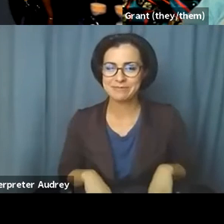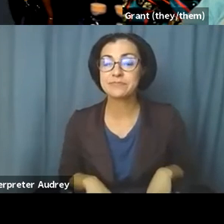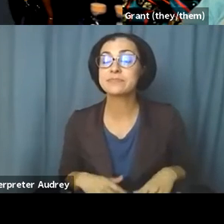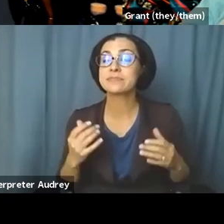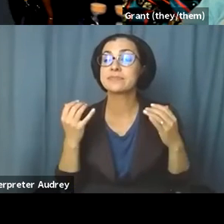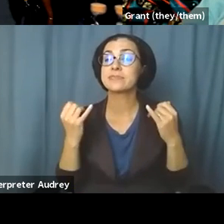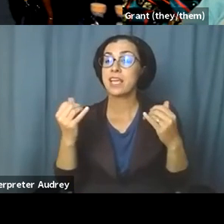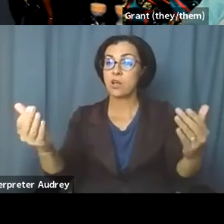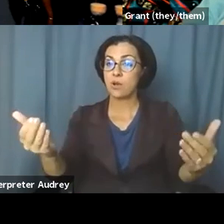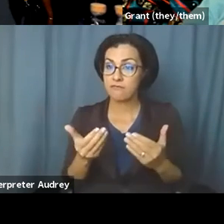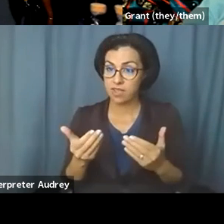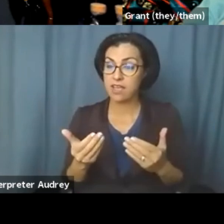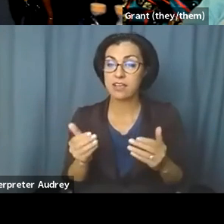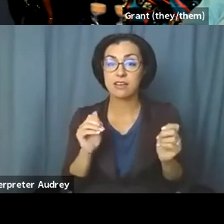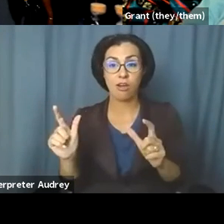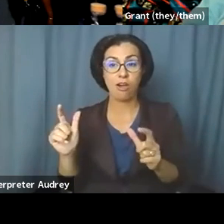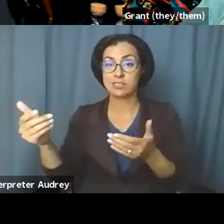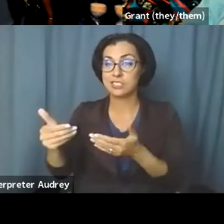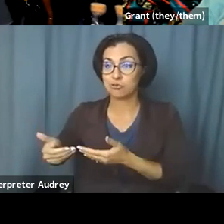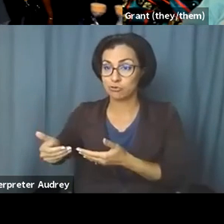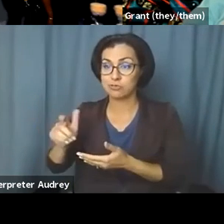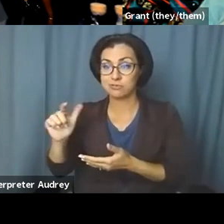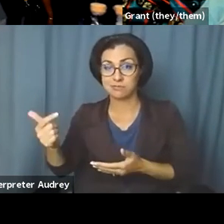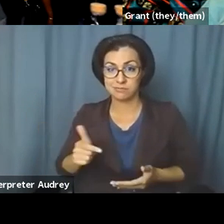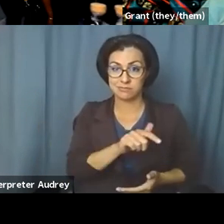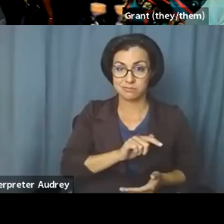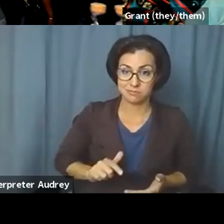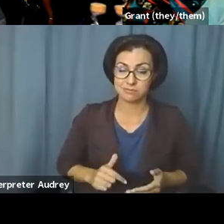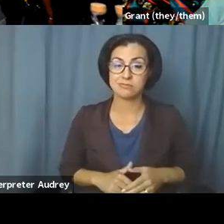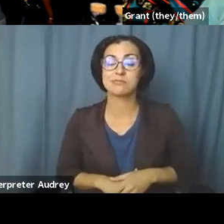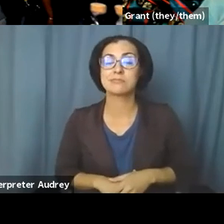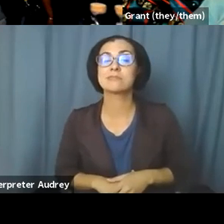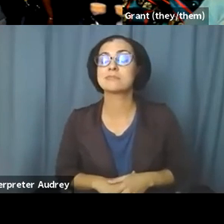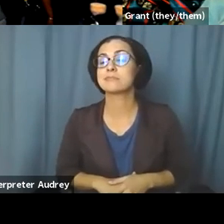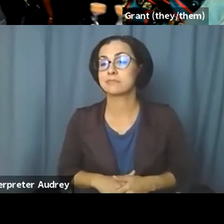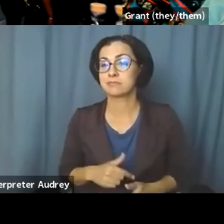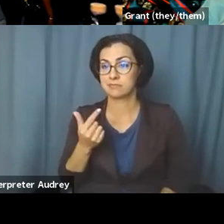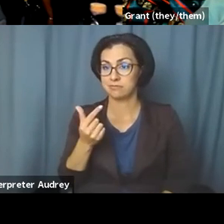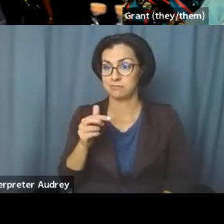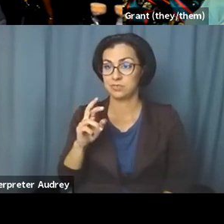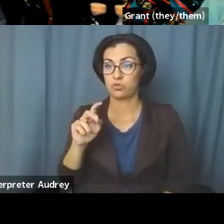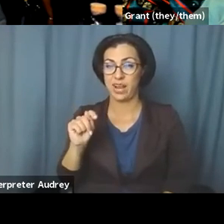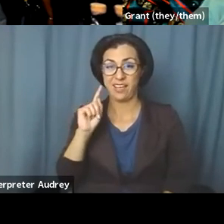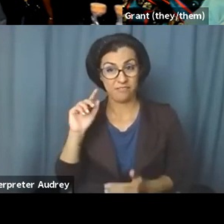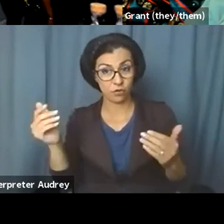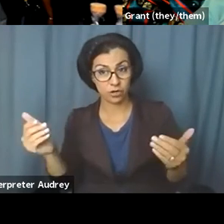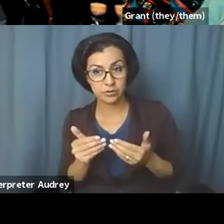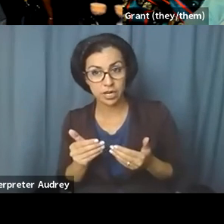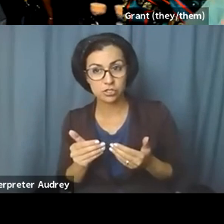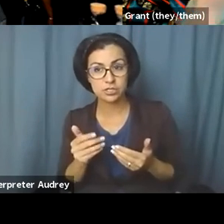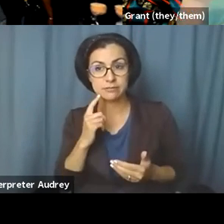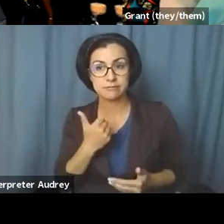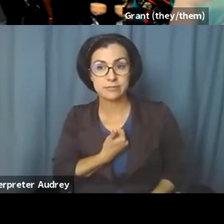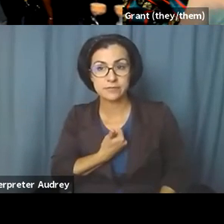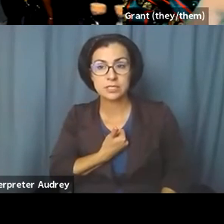now invite folks to introduce themselves. So, um, for introducing ourselves, um,